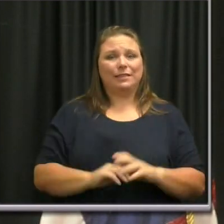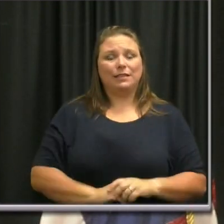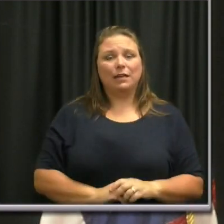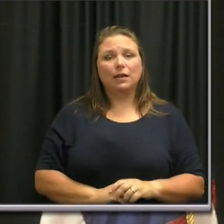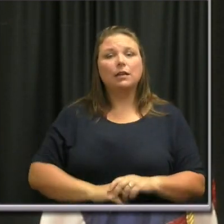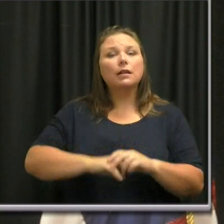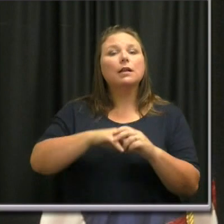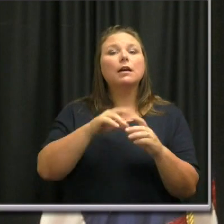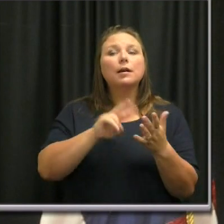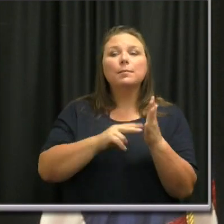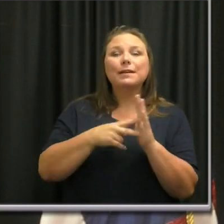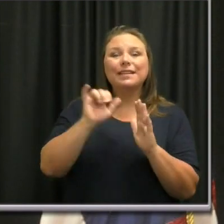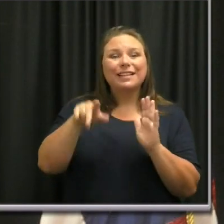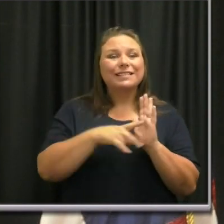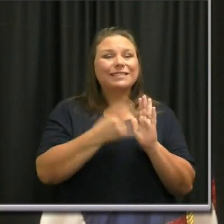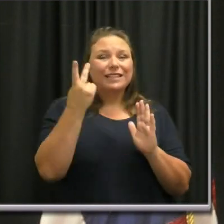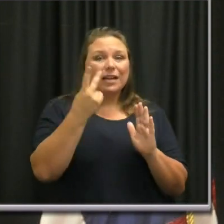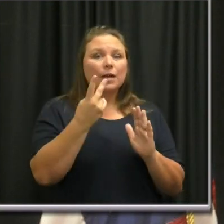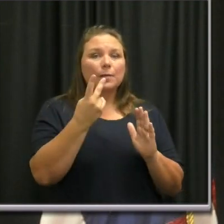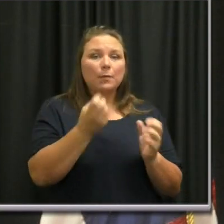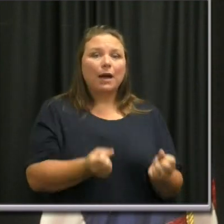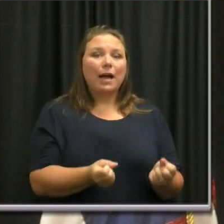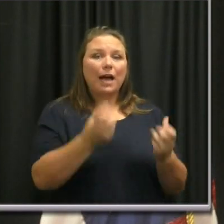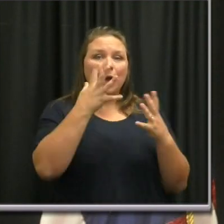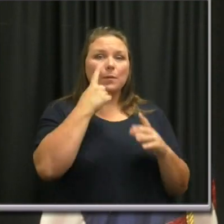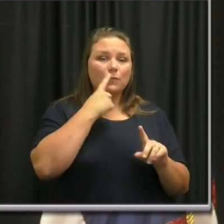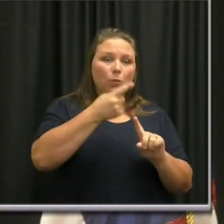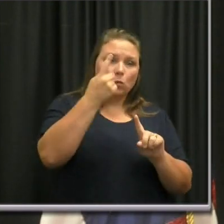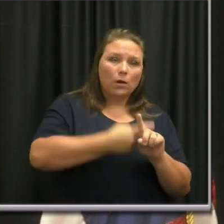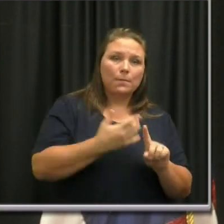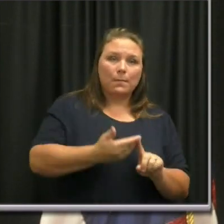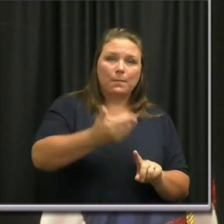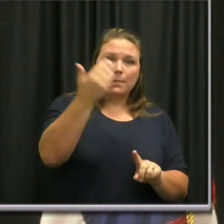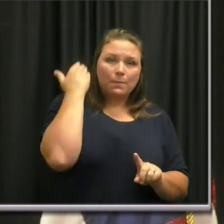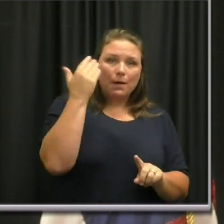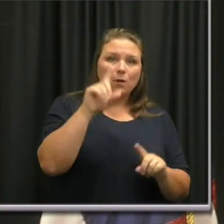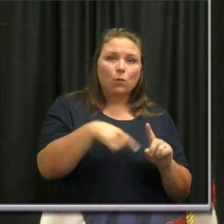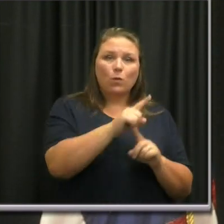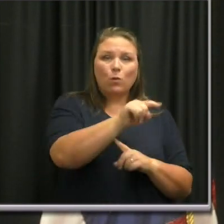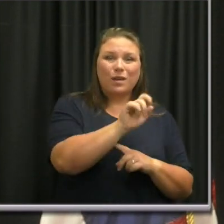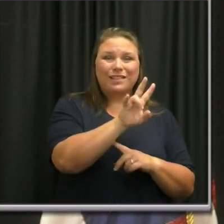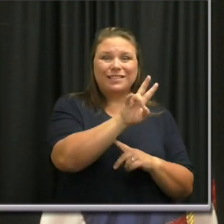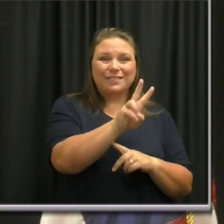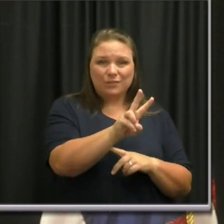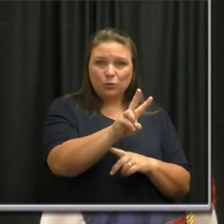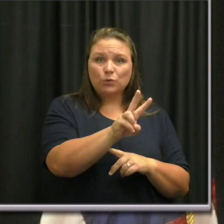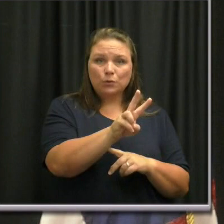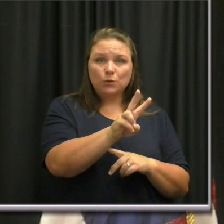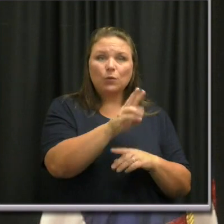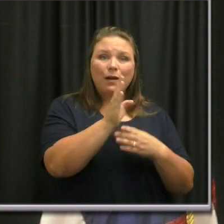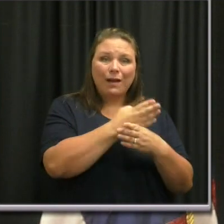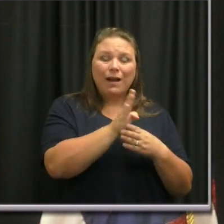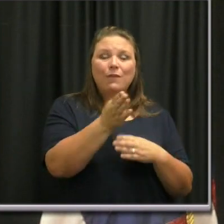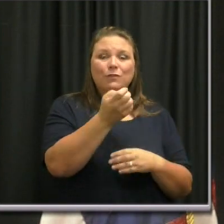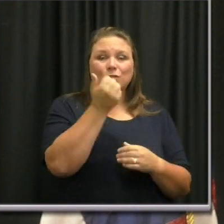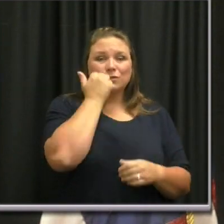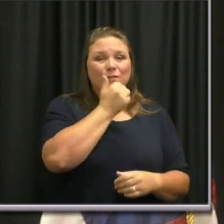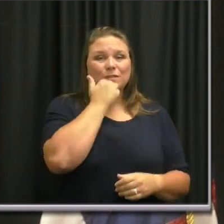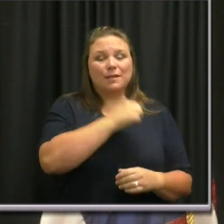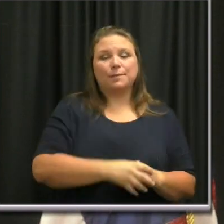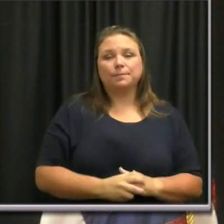In fact, it's double the number of new cases from one month ago when there were 172 cases on average per day.